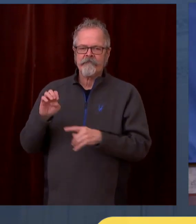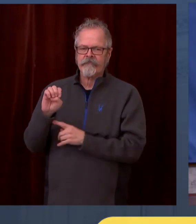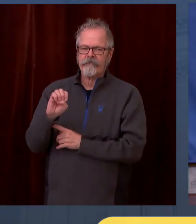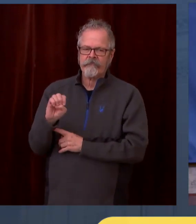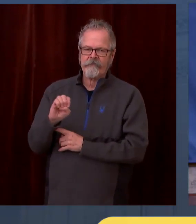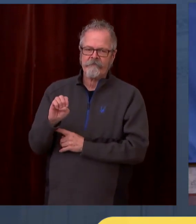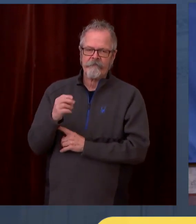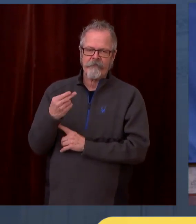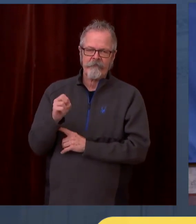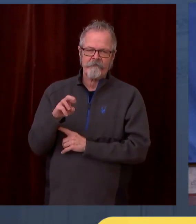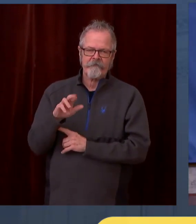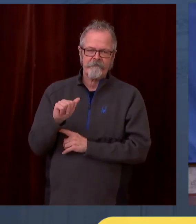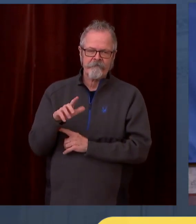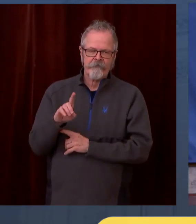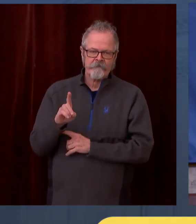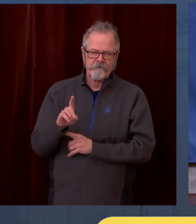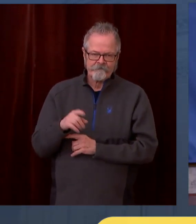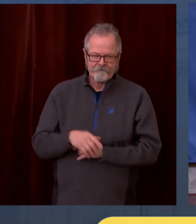Governor,